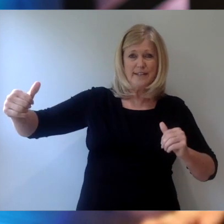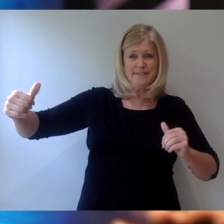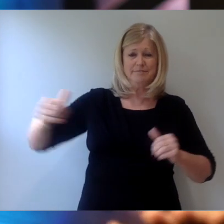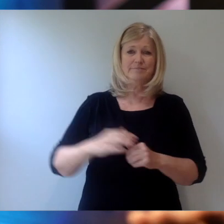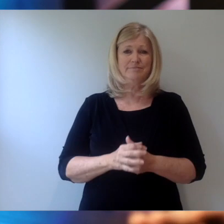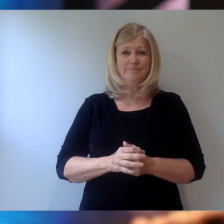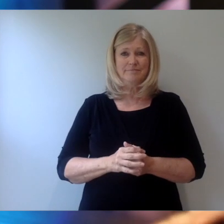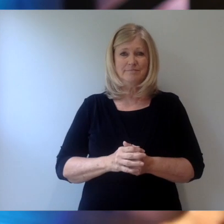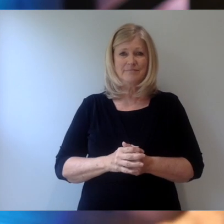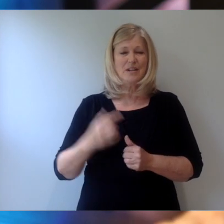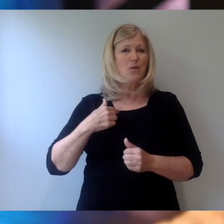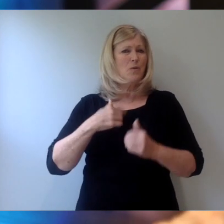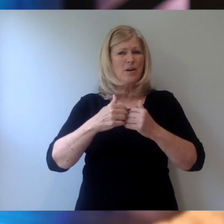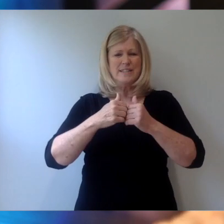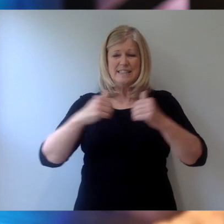We're separate.